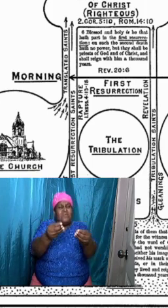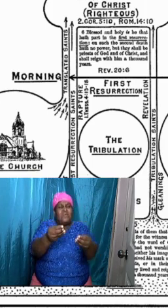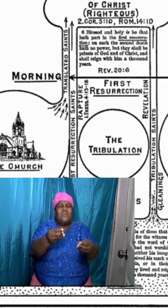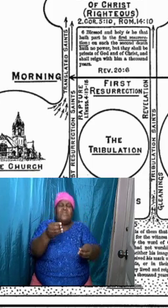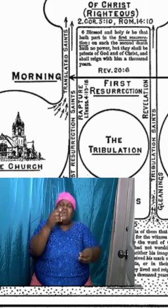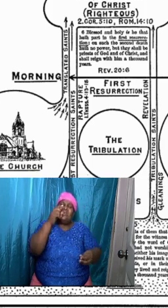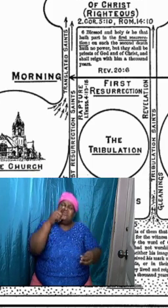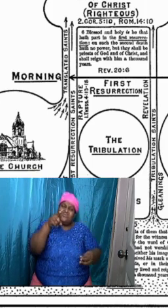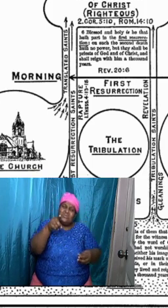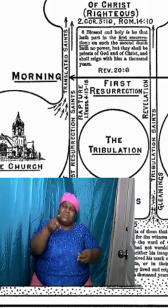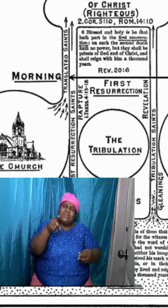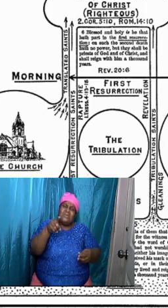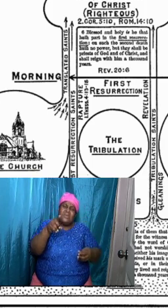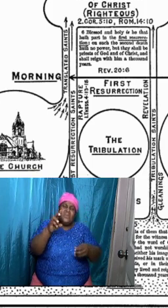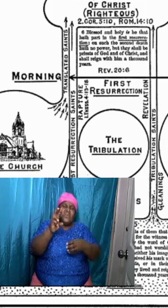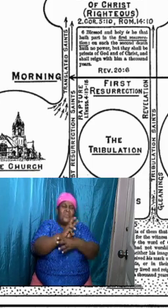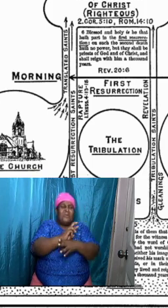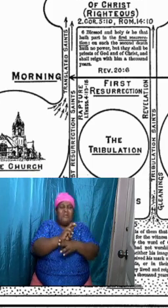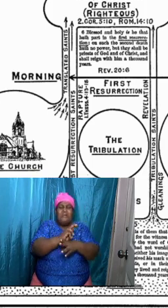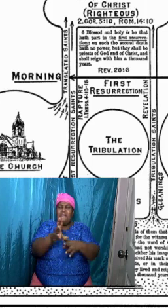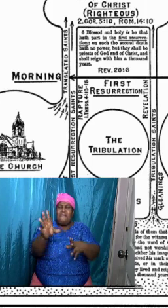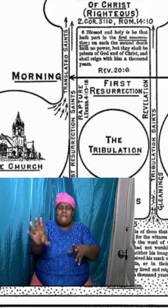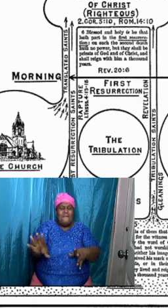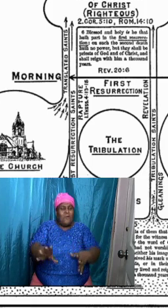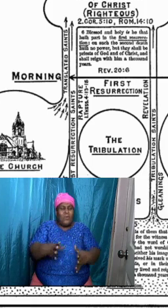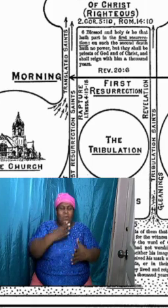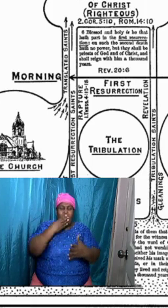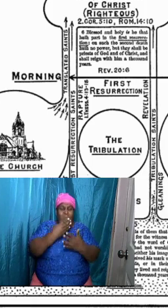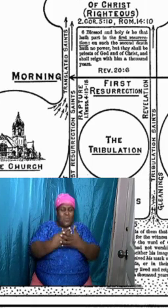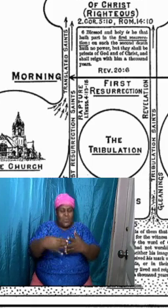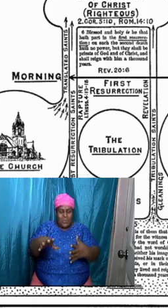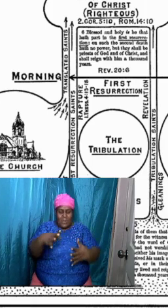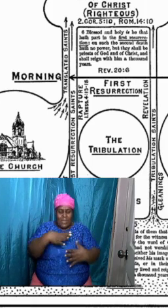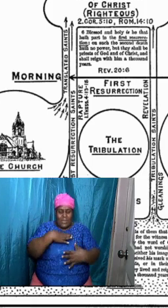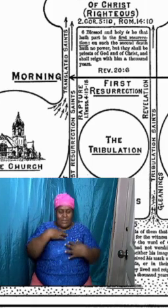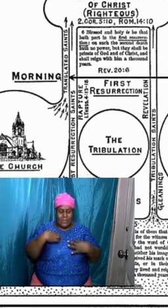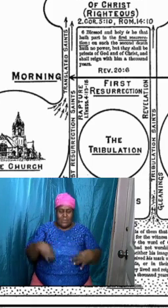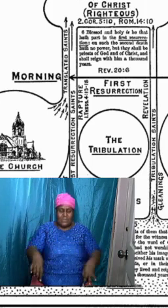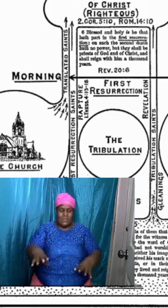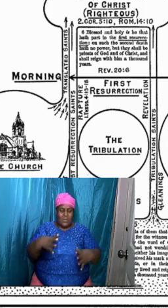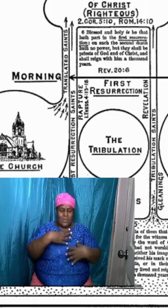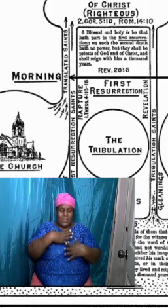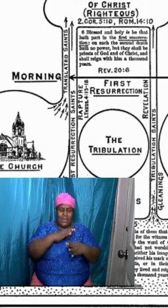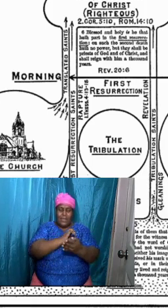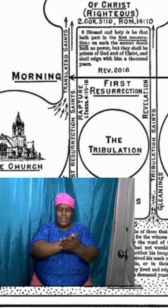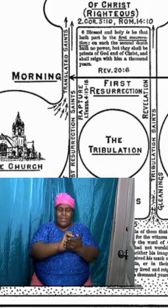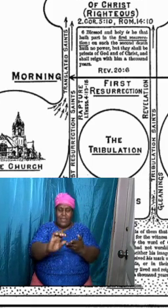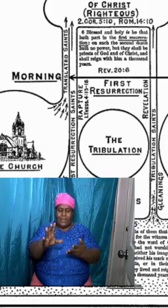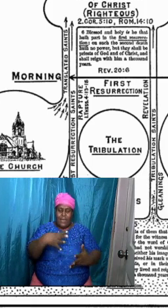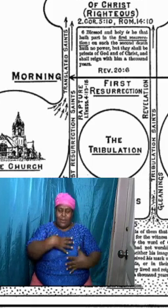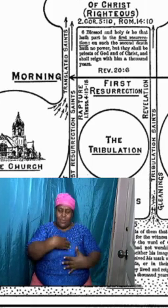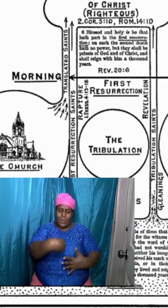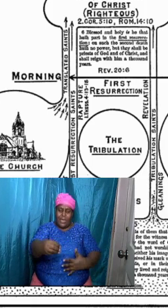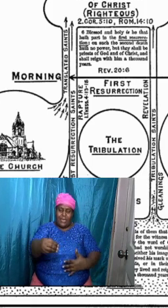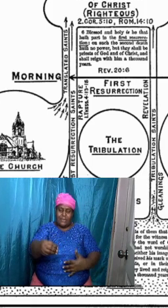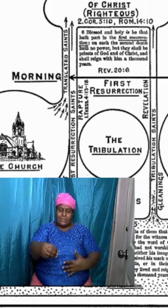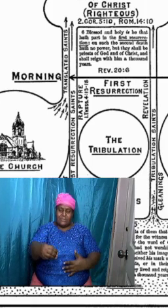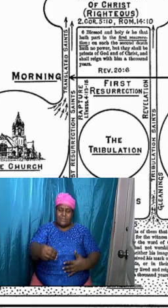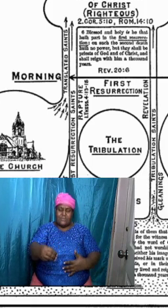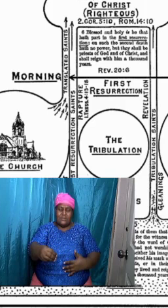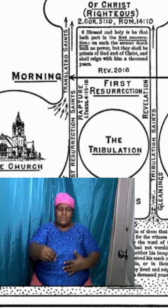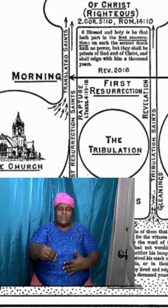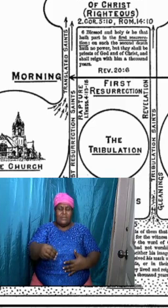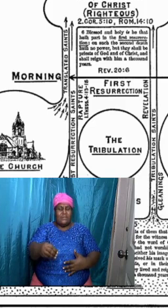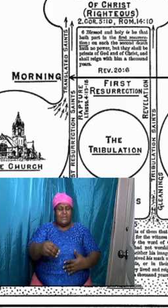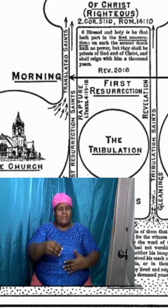arrayed in fine linen, clean and white. For the fine linen is the righteousness